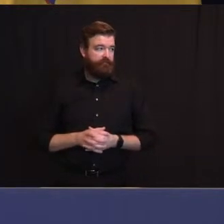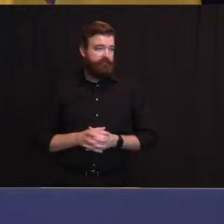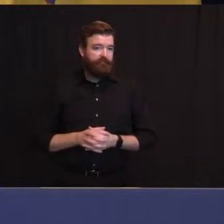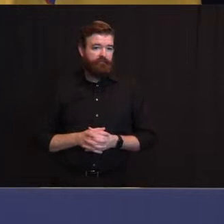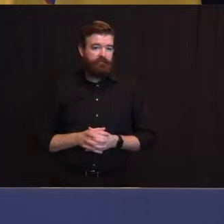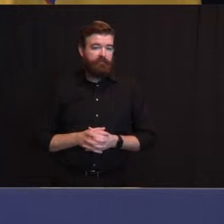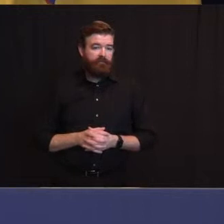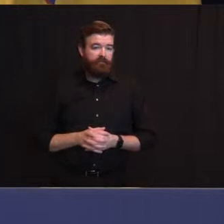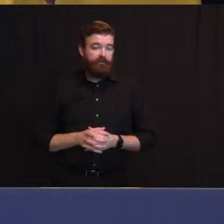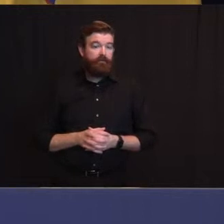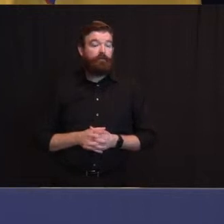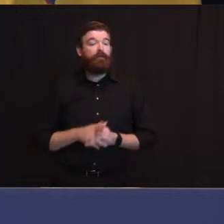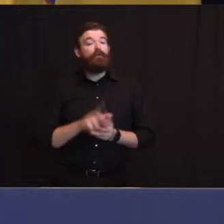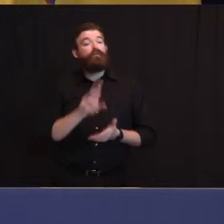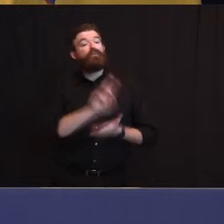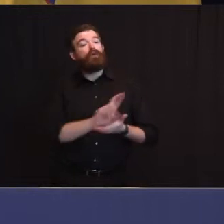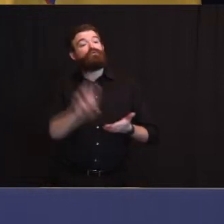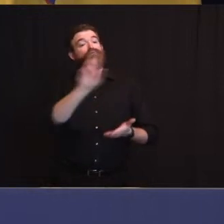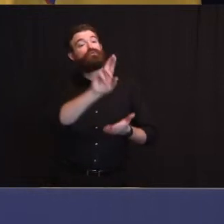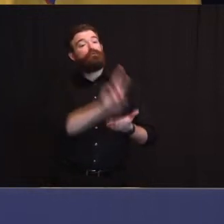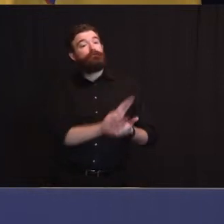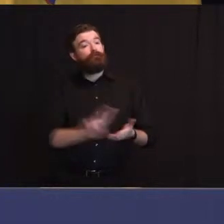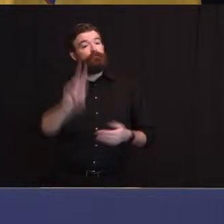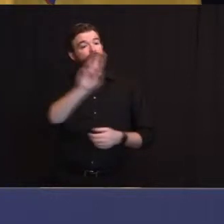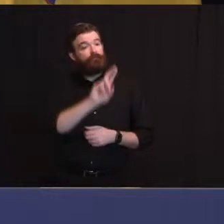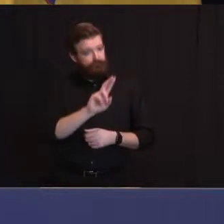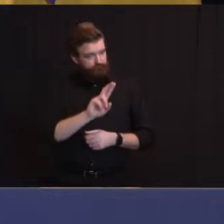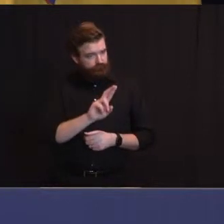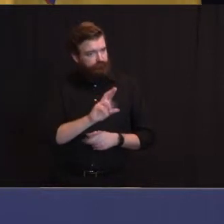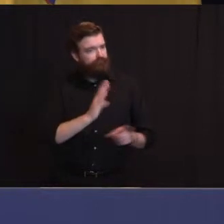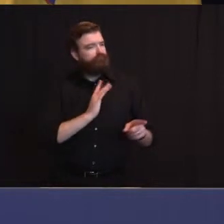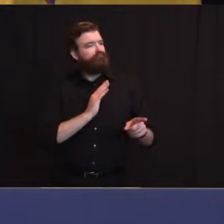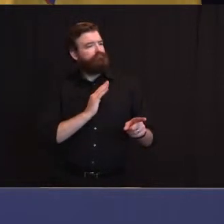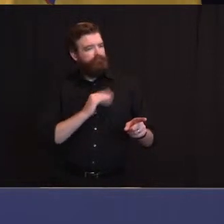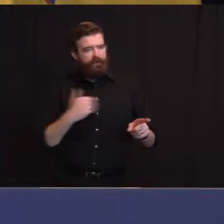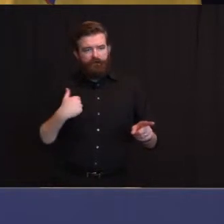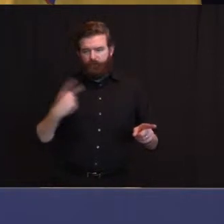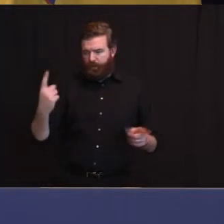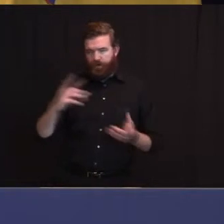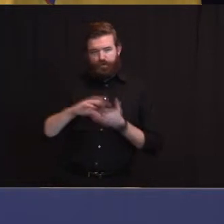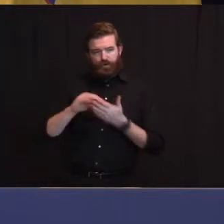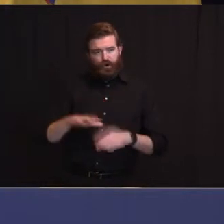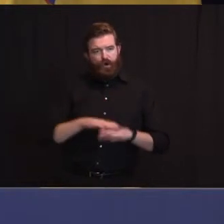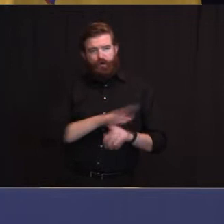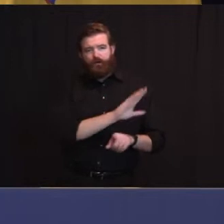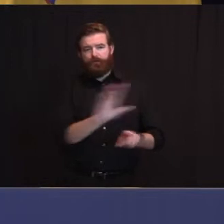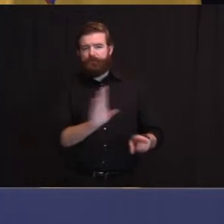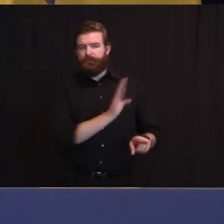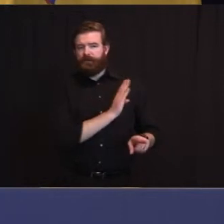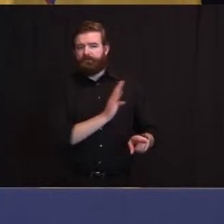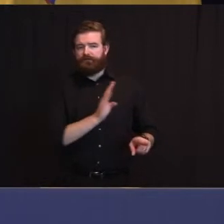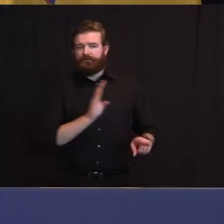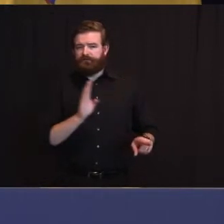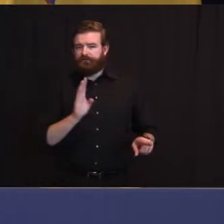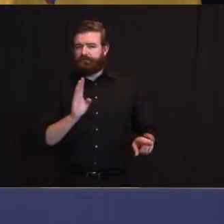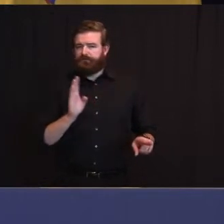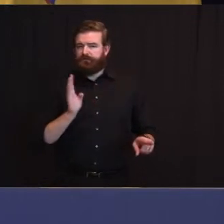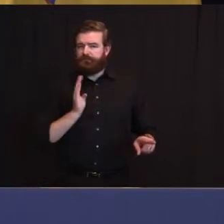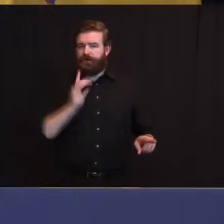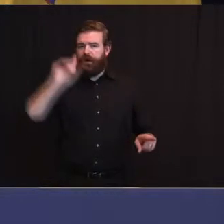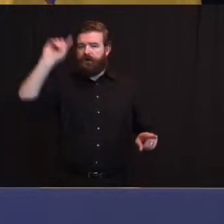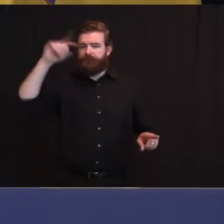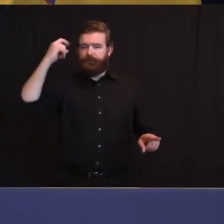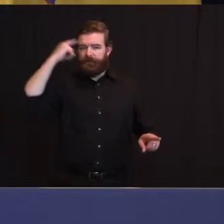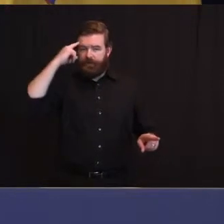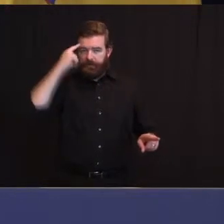on Rutgers. I still like the notion of a student being involved. My wife is a former member of the board of visitors at the University of Virginia and